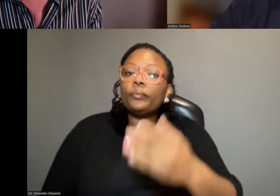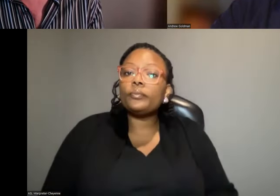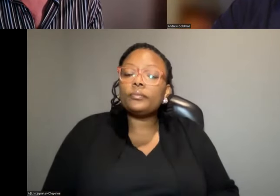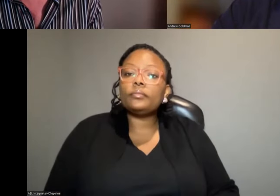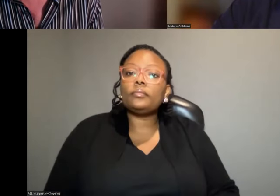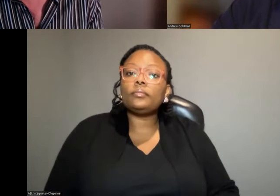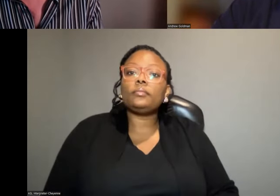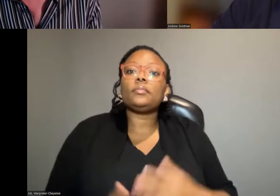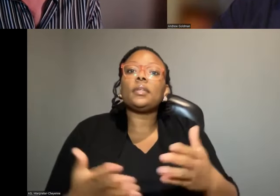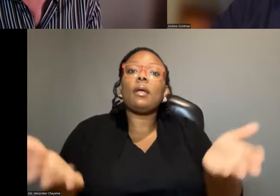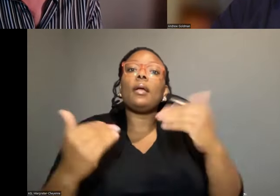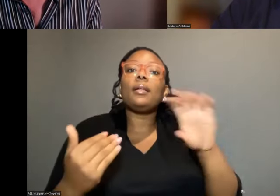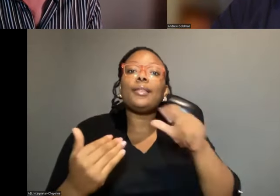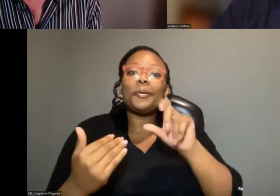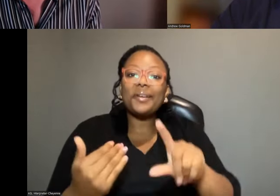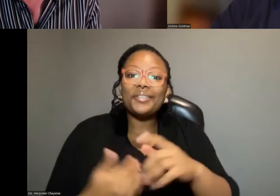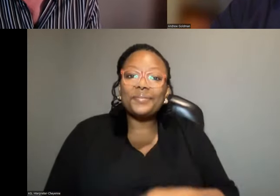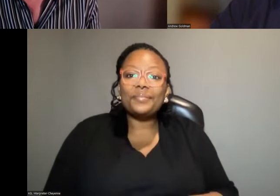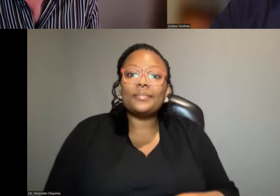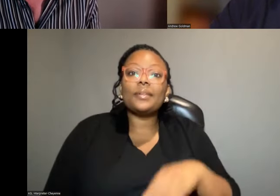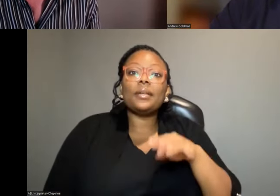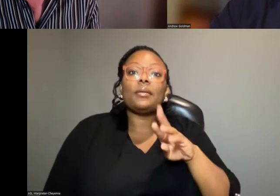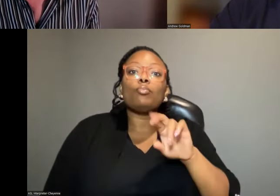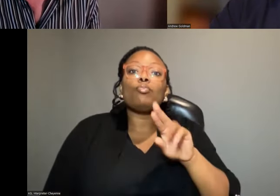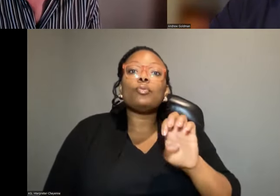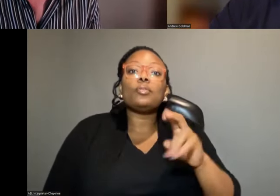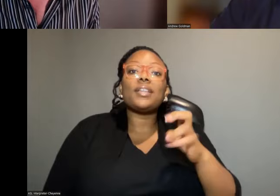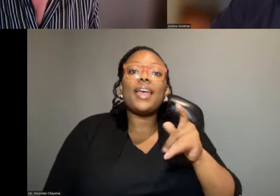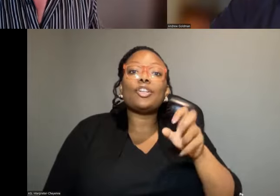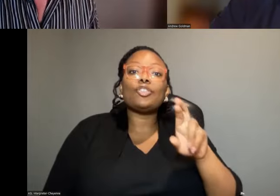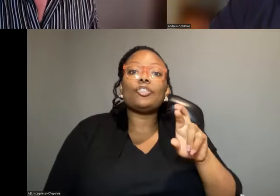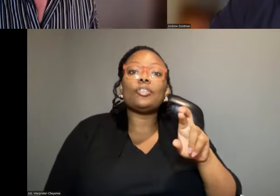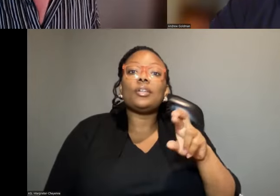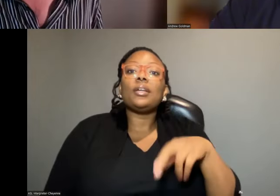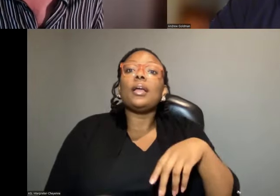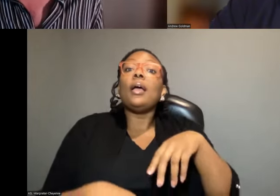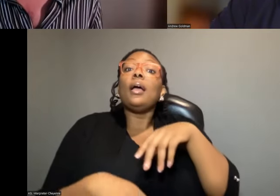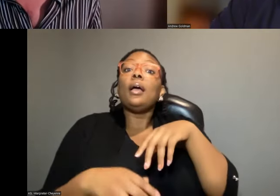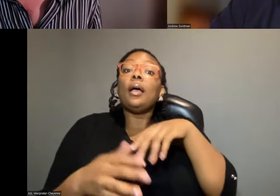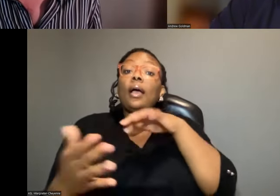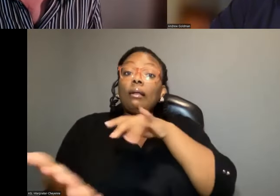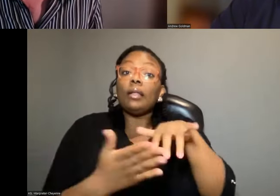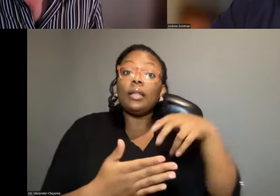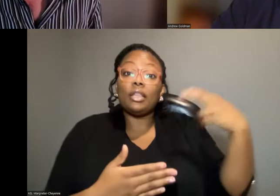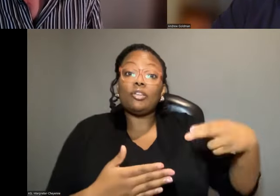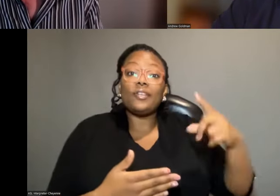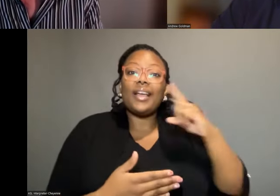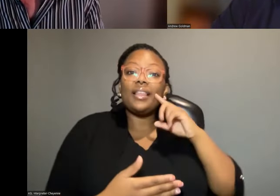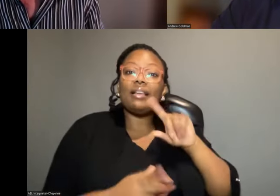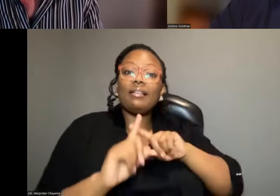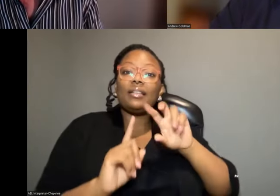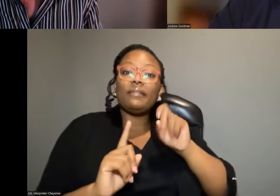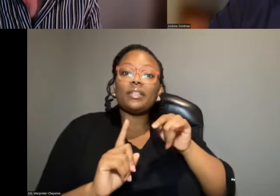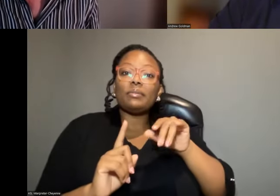Let's move to another question. Bruce Hector mentions, clinically and historically, I believe that different species of